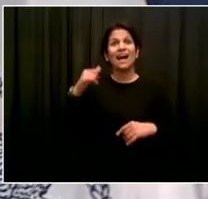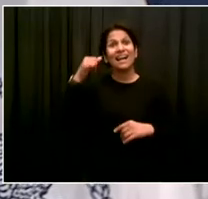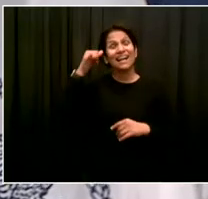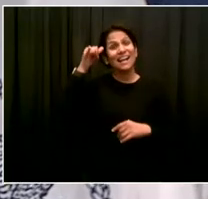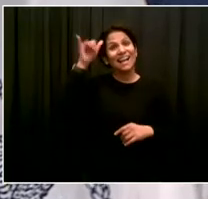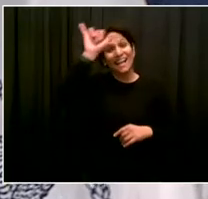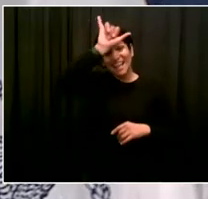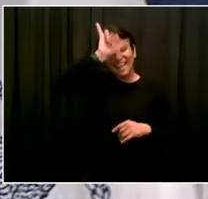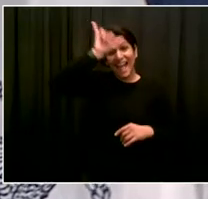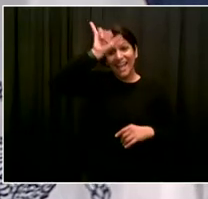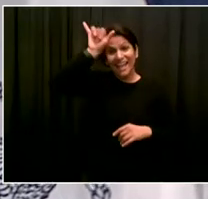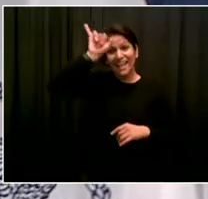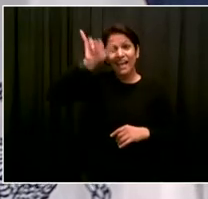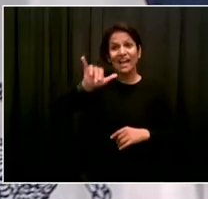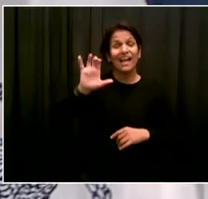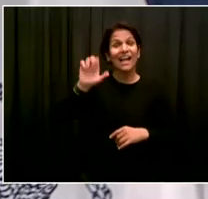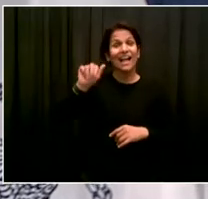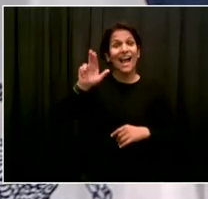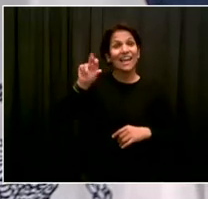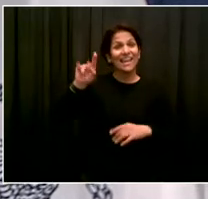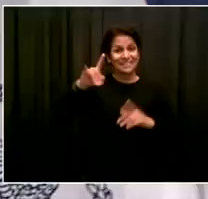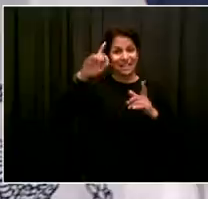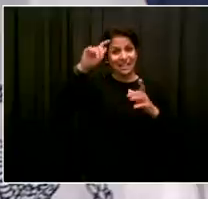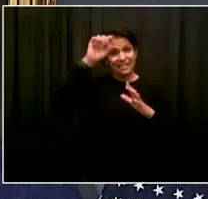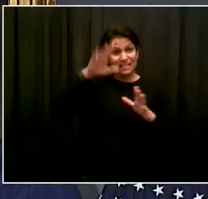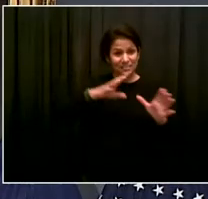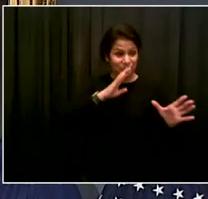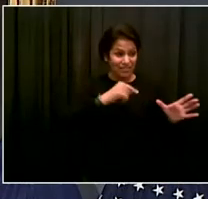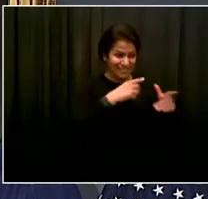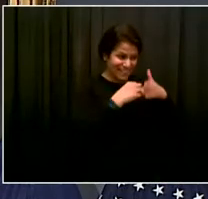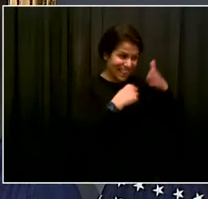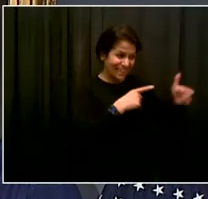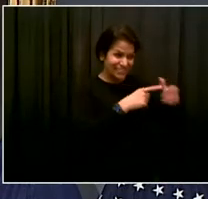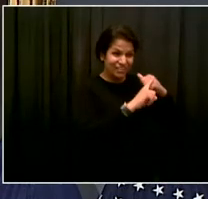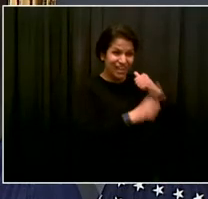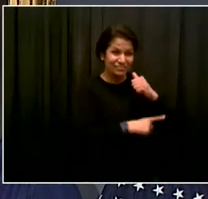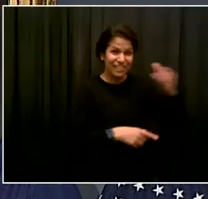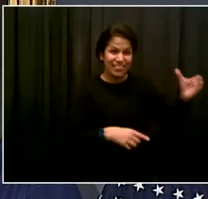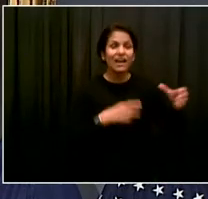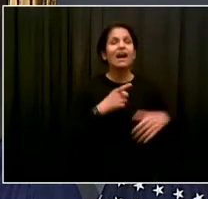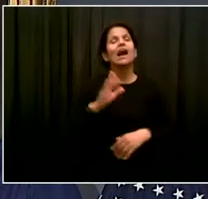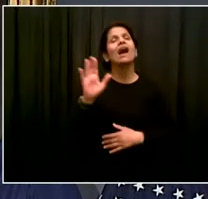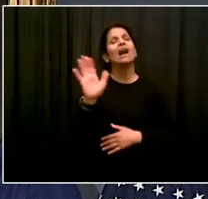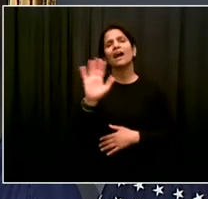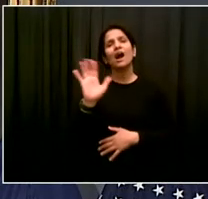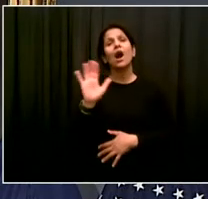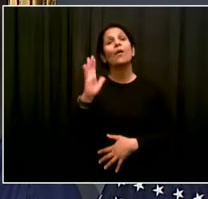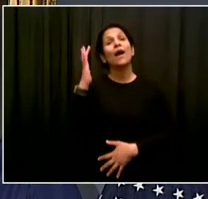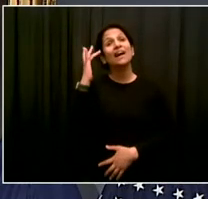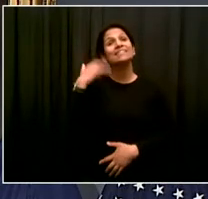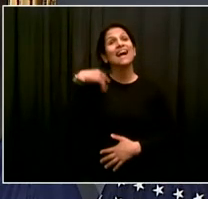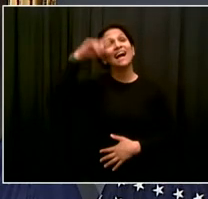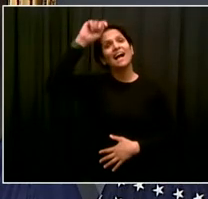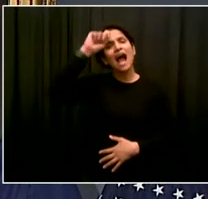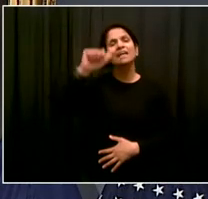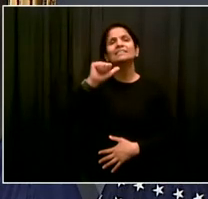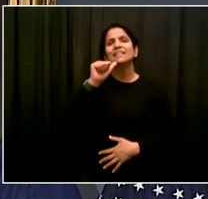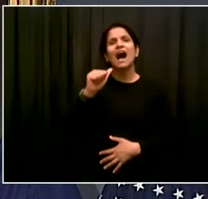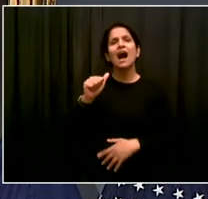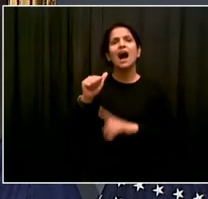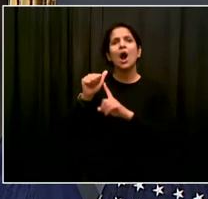I don't think so. Commissioner, the Yankee cap would not go into the bin. No. And I would never do that to a Yankee cap, Steve. I